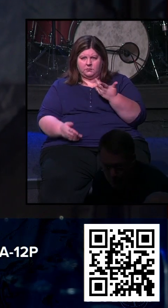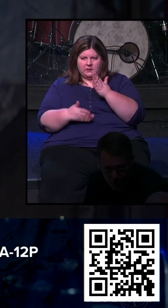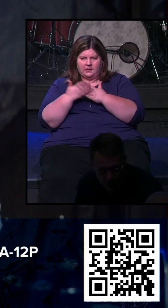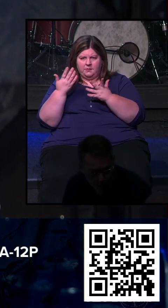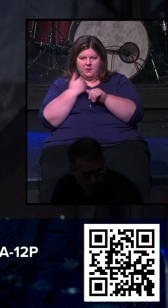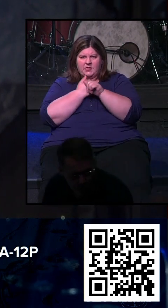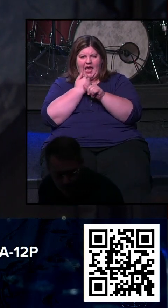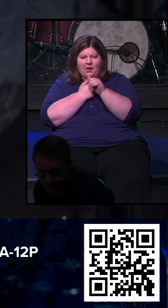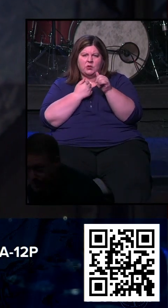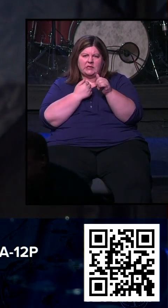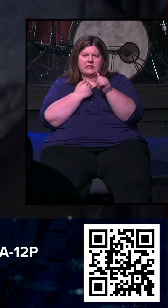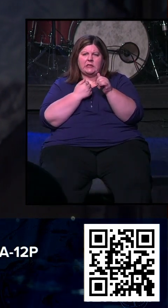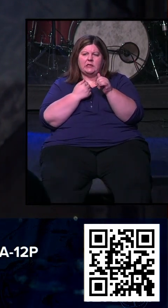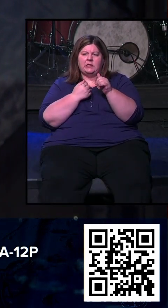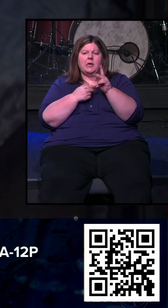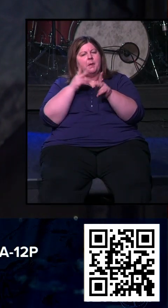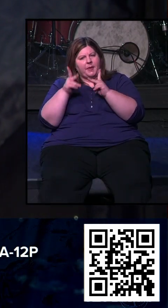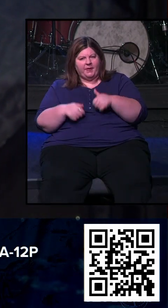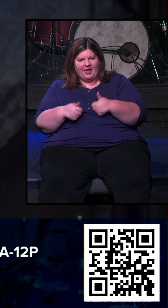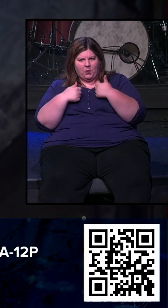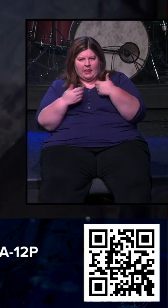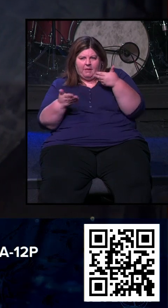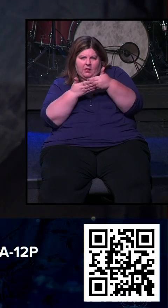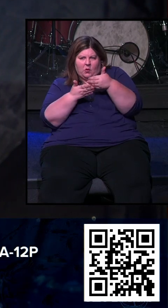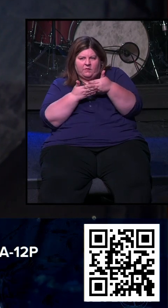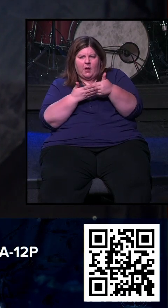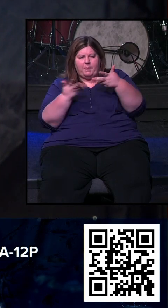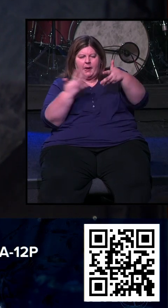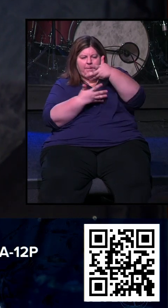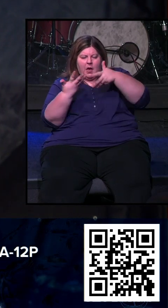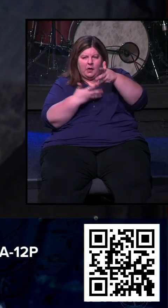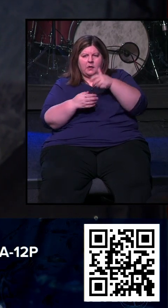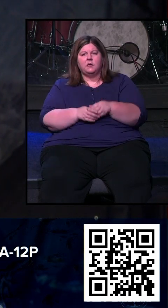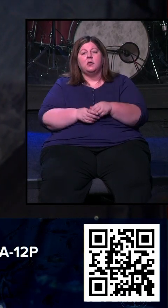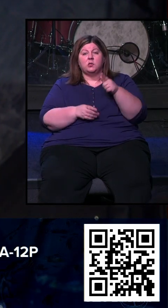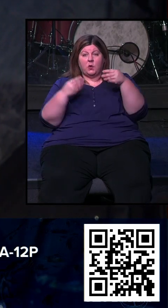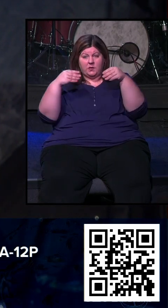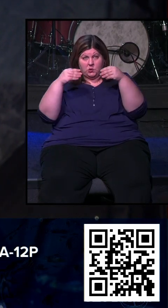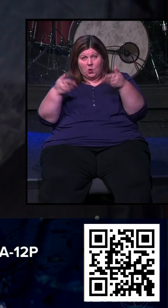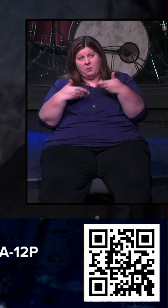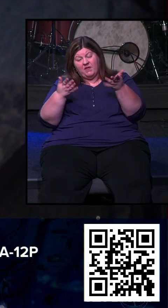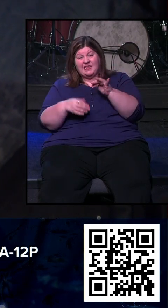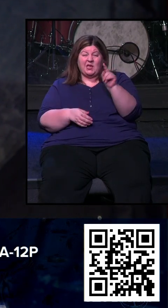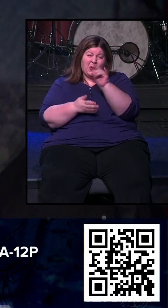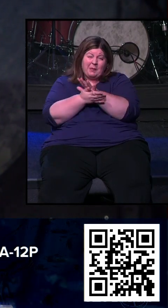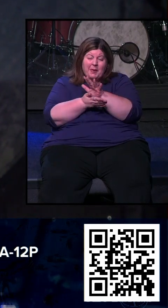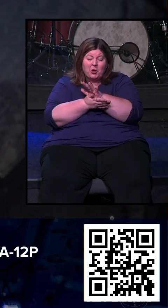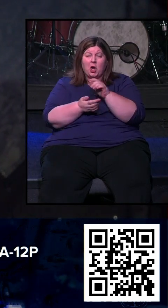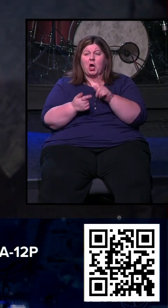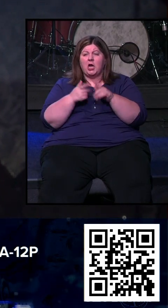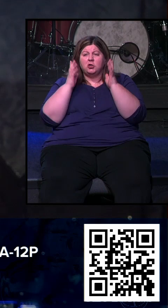-risk demographics and people that we live next to and among. And so this essential store provides things like toilet paper and